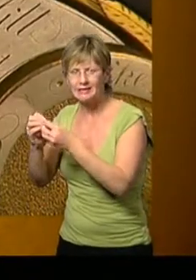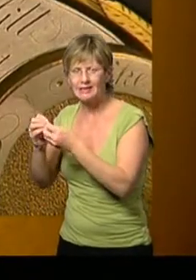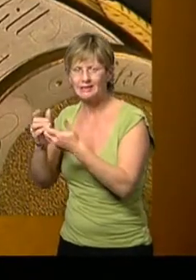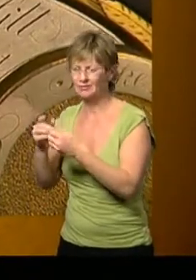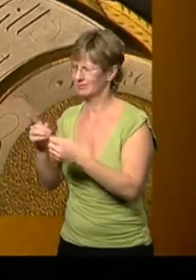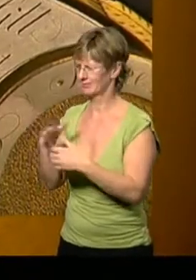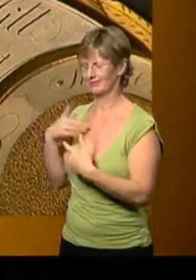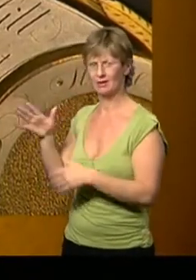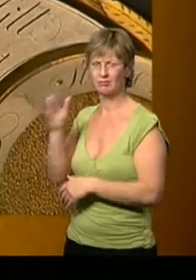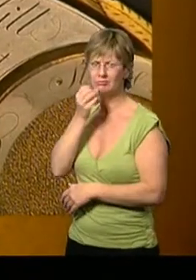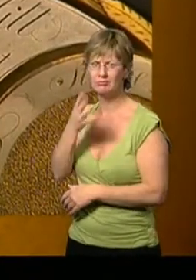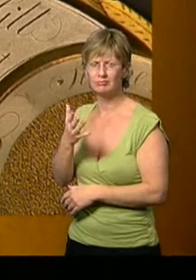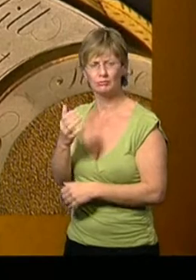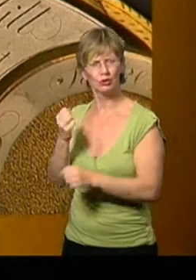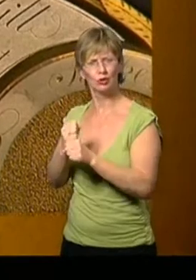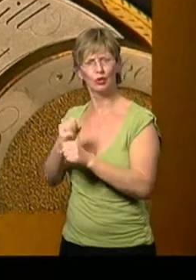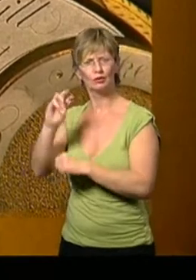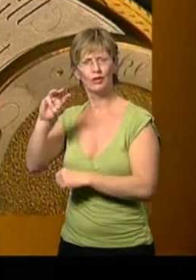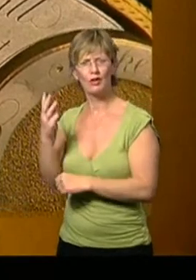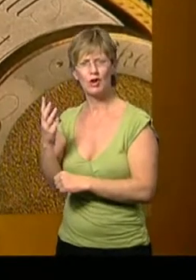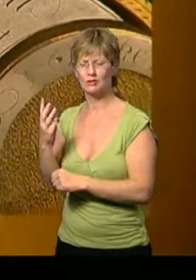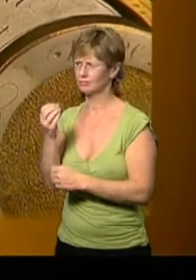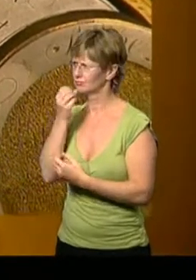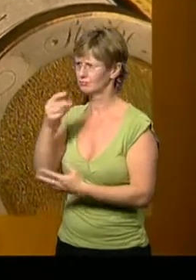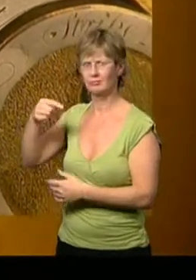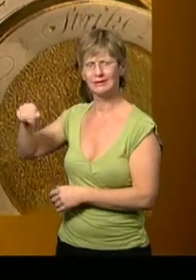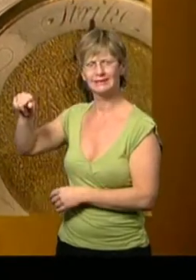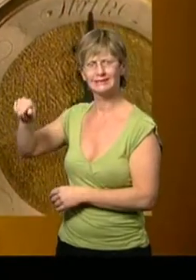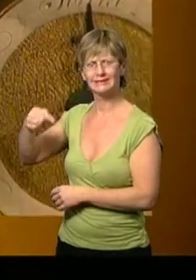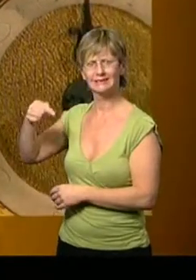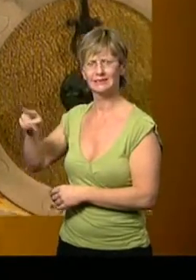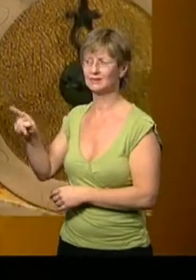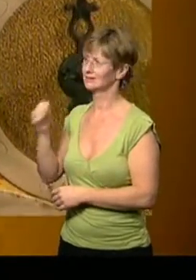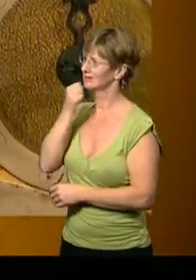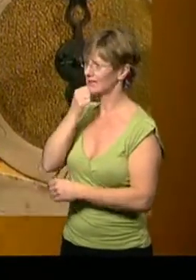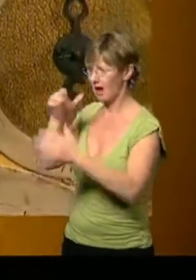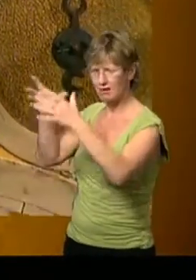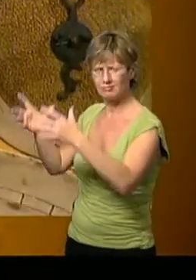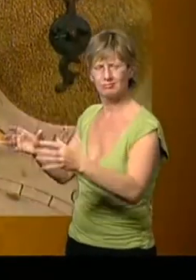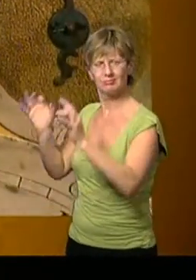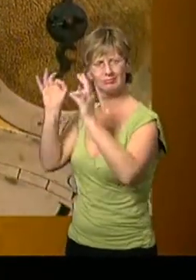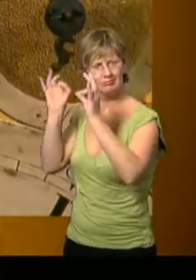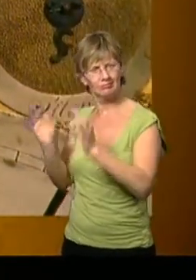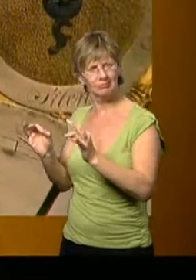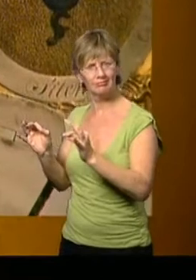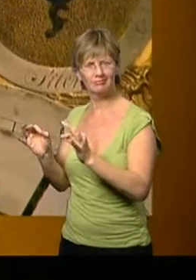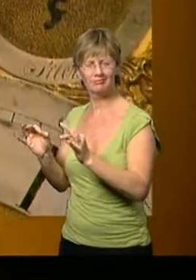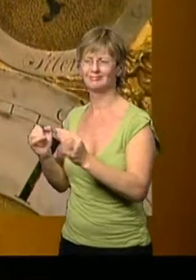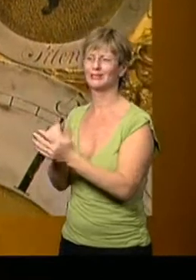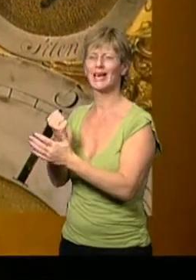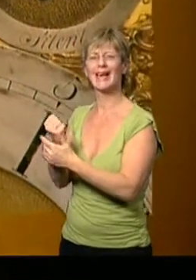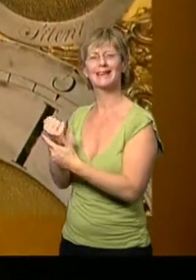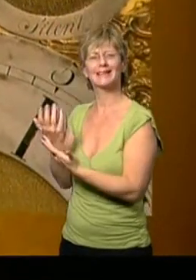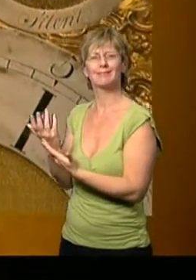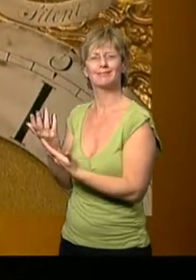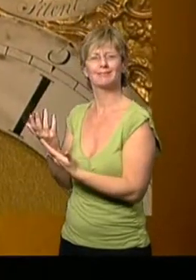George III striking racket on it. I love it. The size is gorgeous. What a shame it's